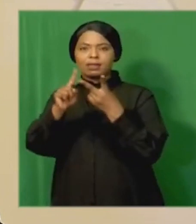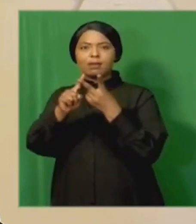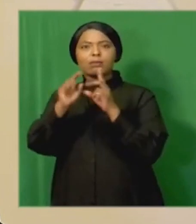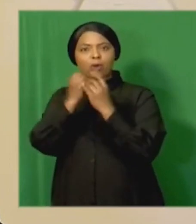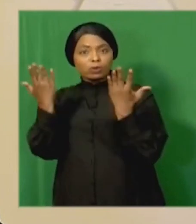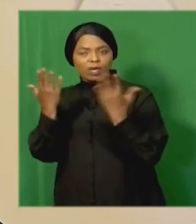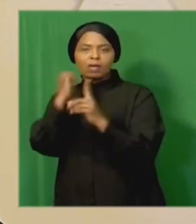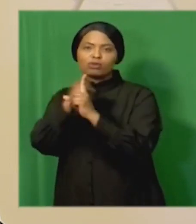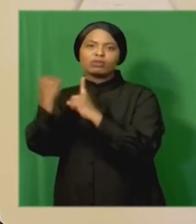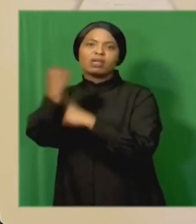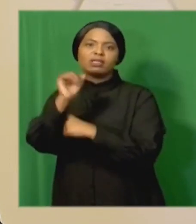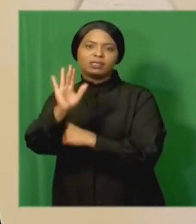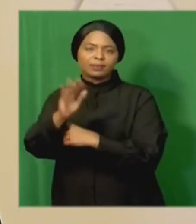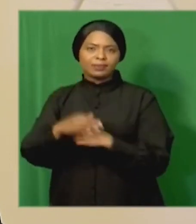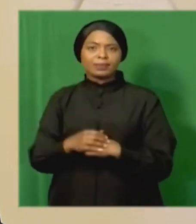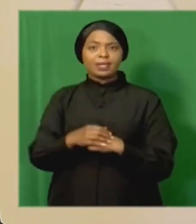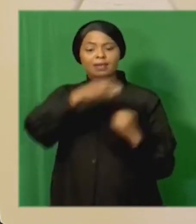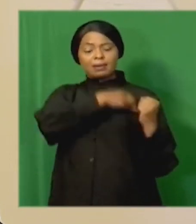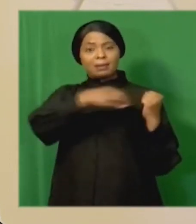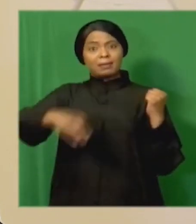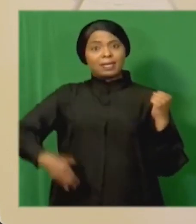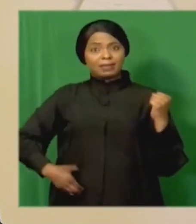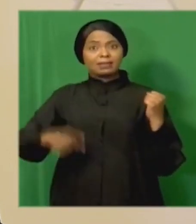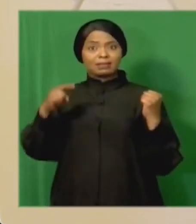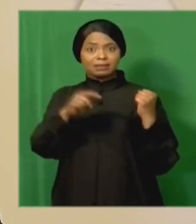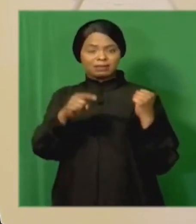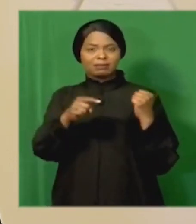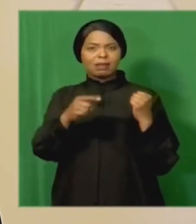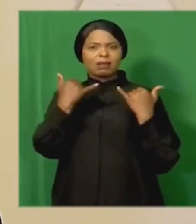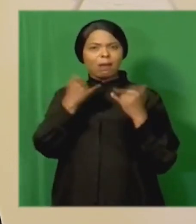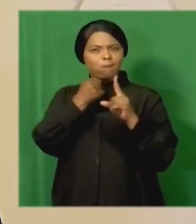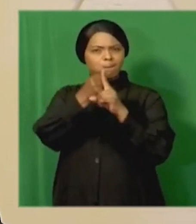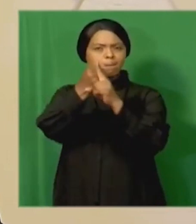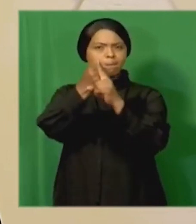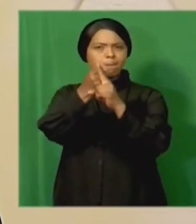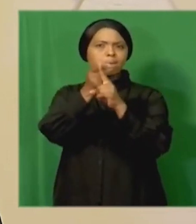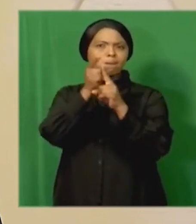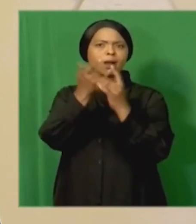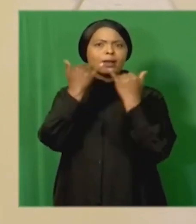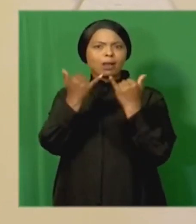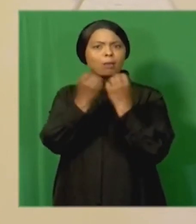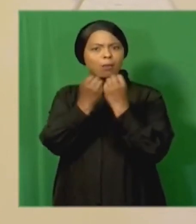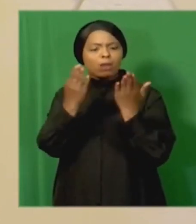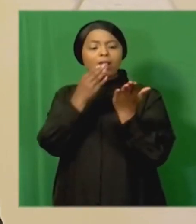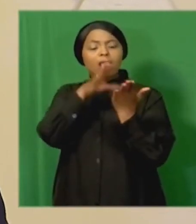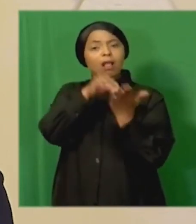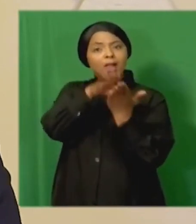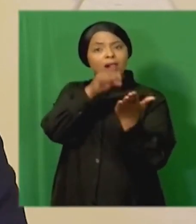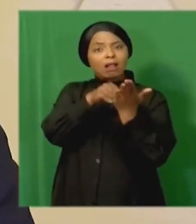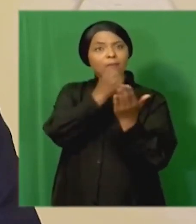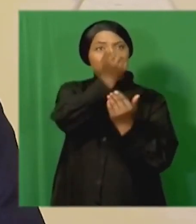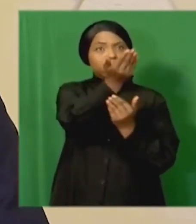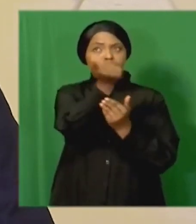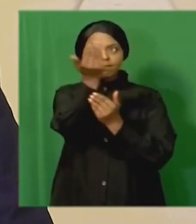society. The Presidency in acting on this sent copies of